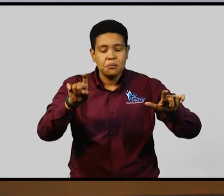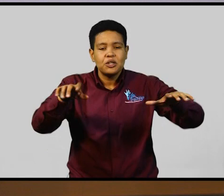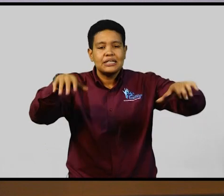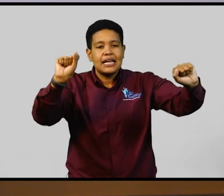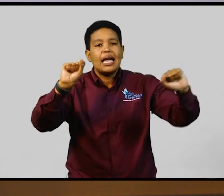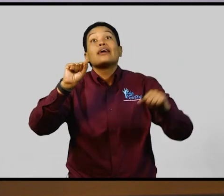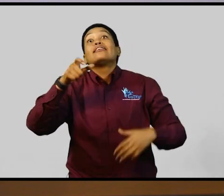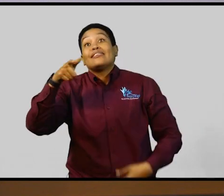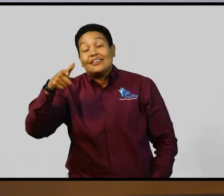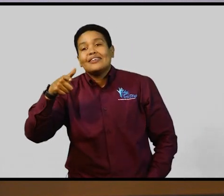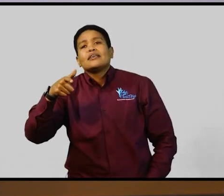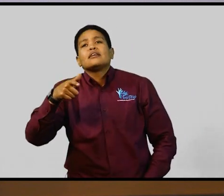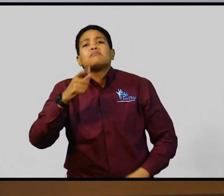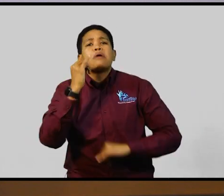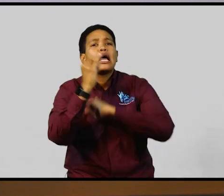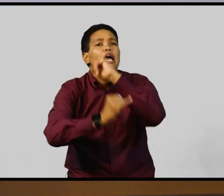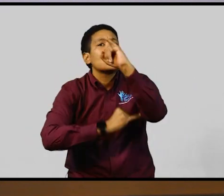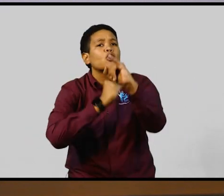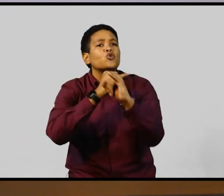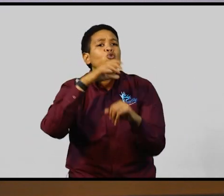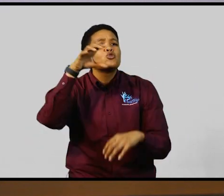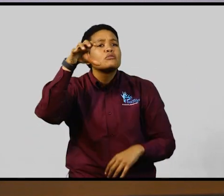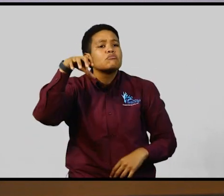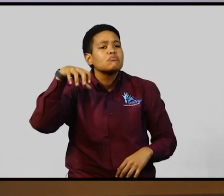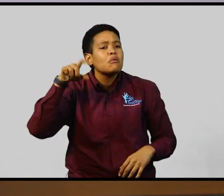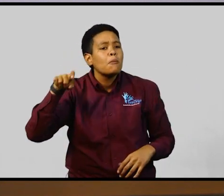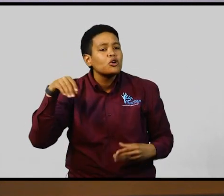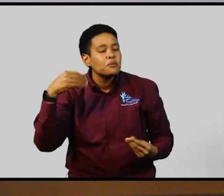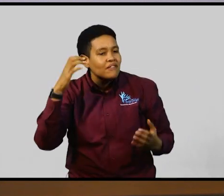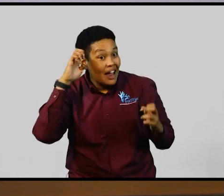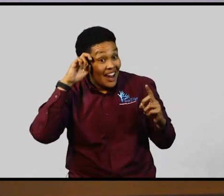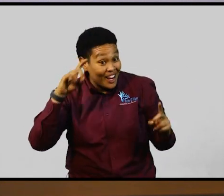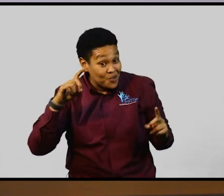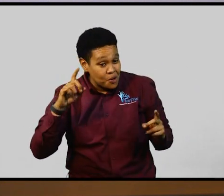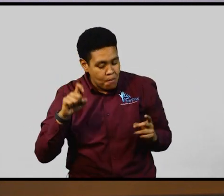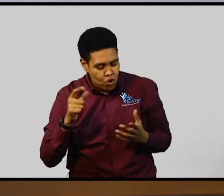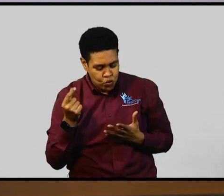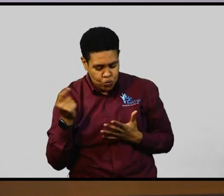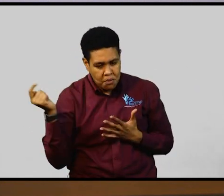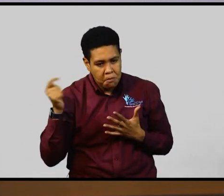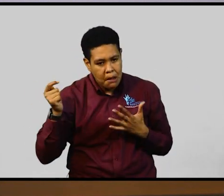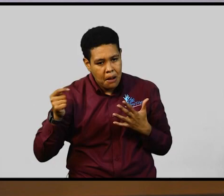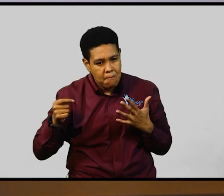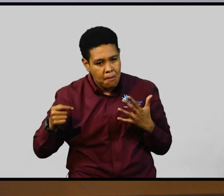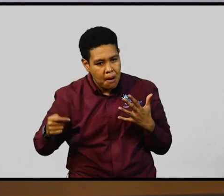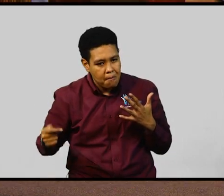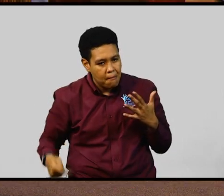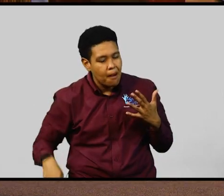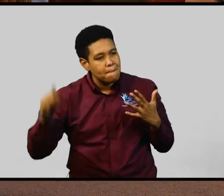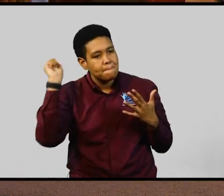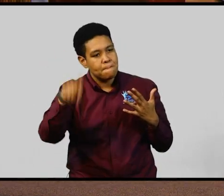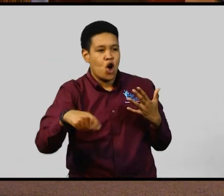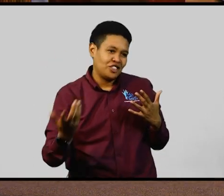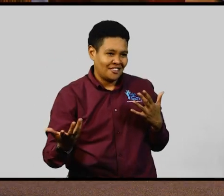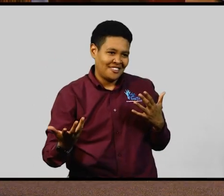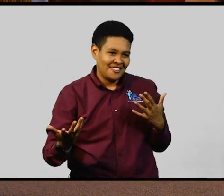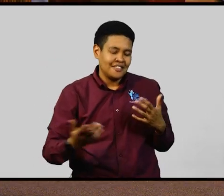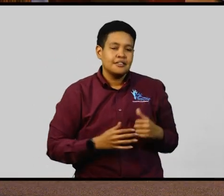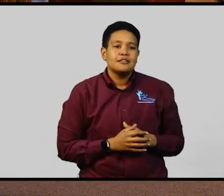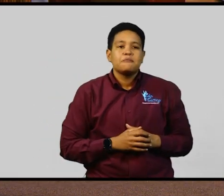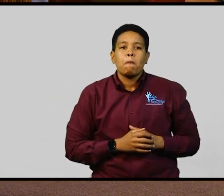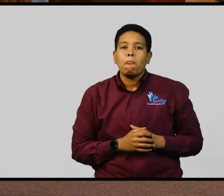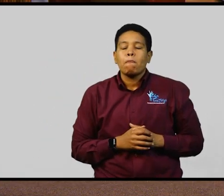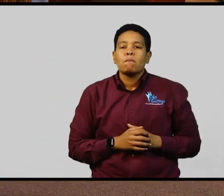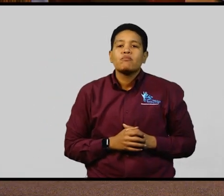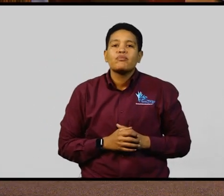institutions providing education and training to the public. So it has